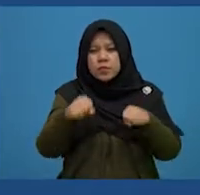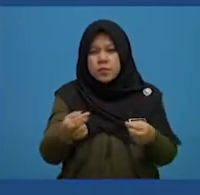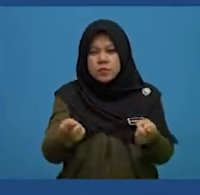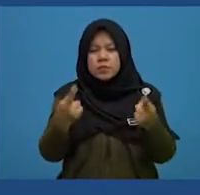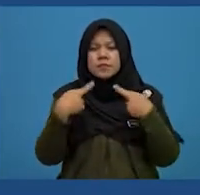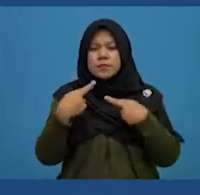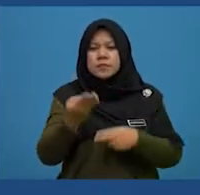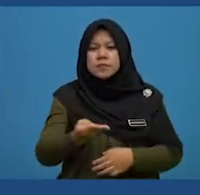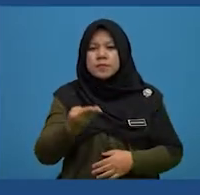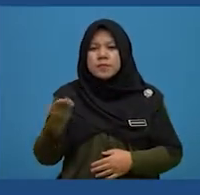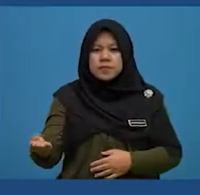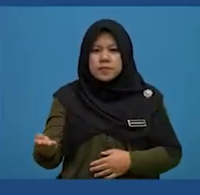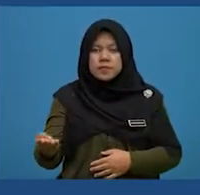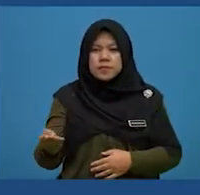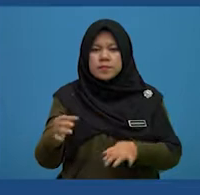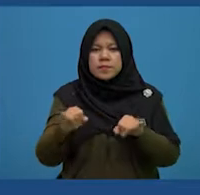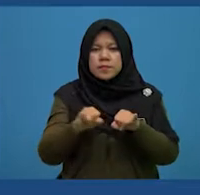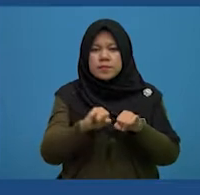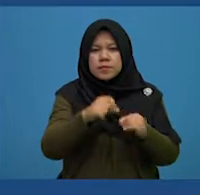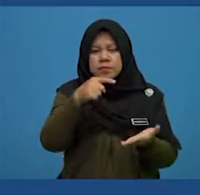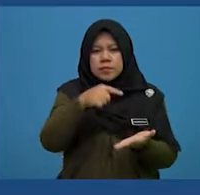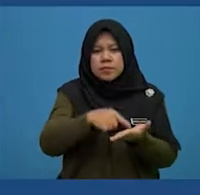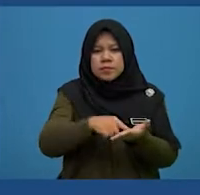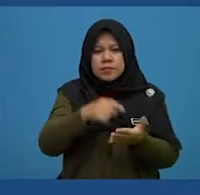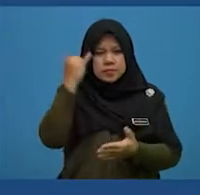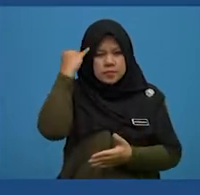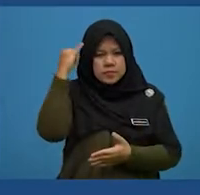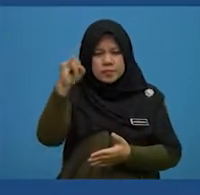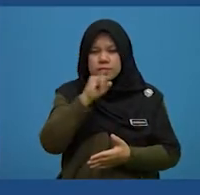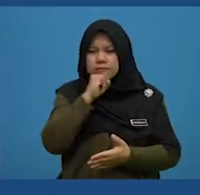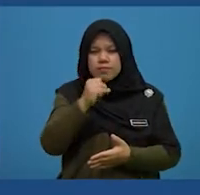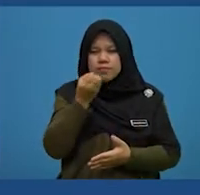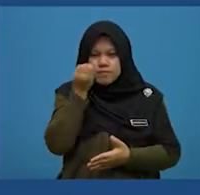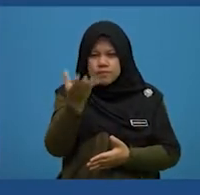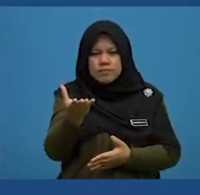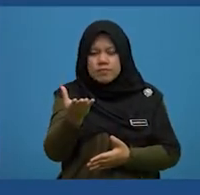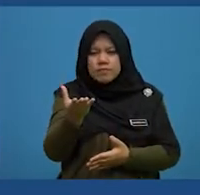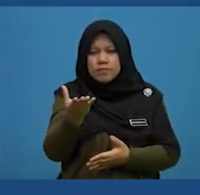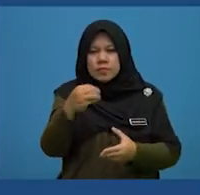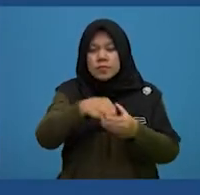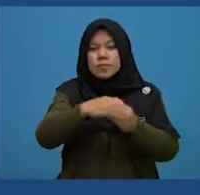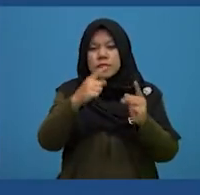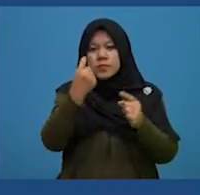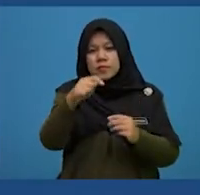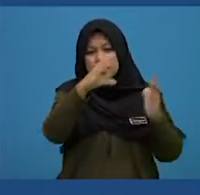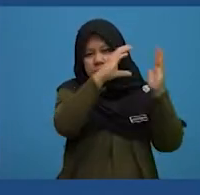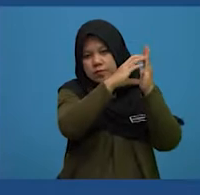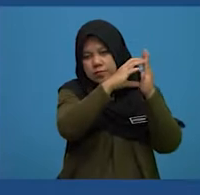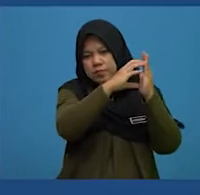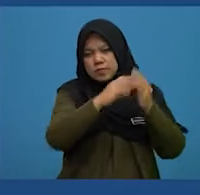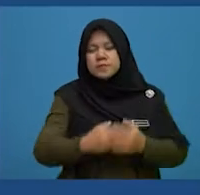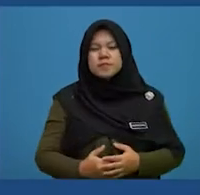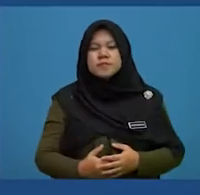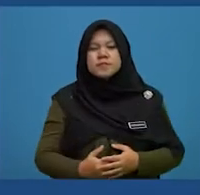able to return their goods, as this idea is not mentioned in the paragraph.